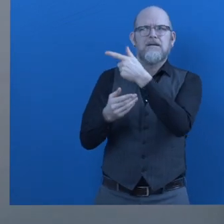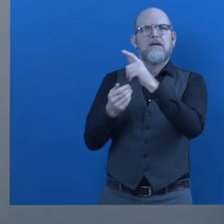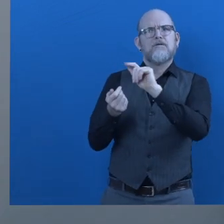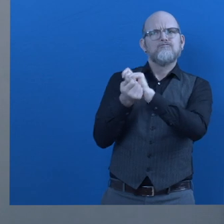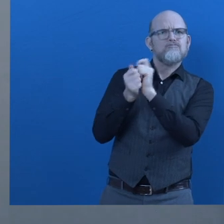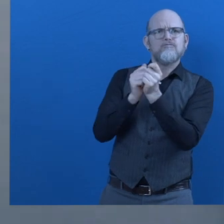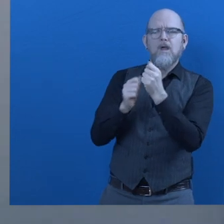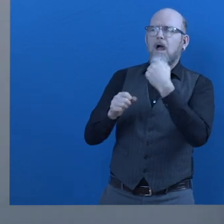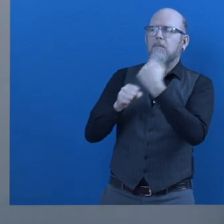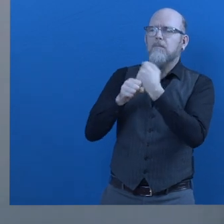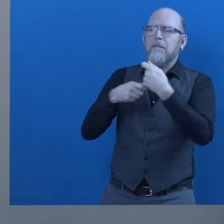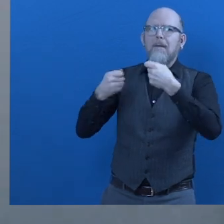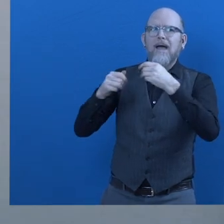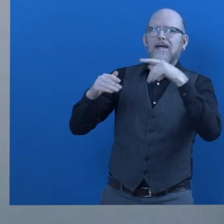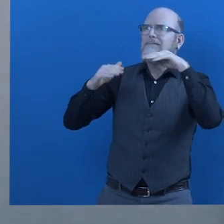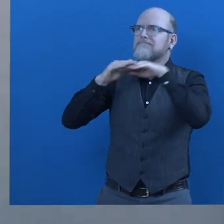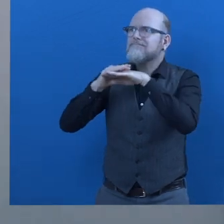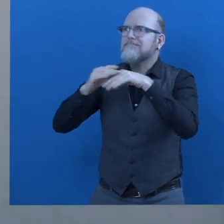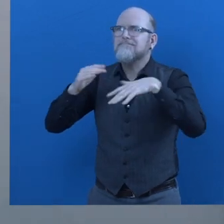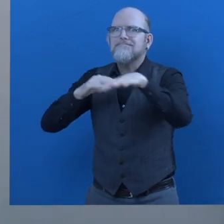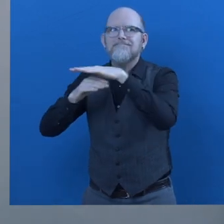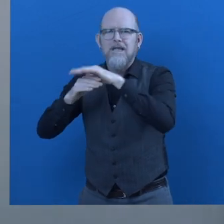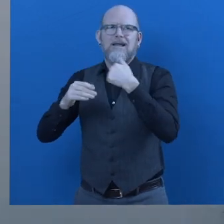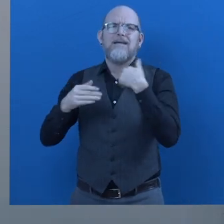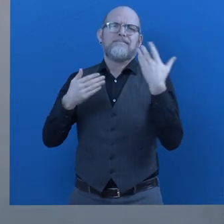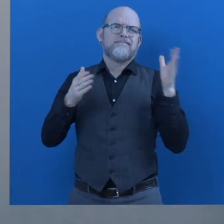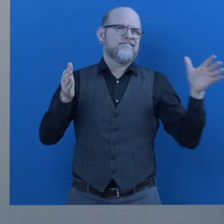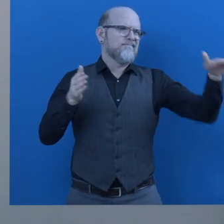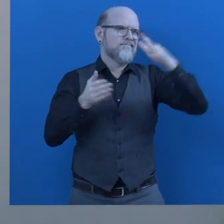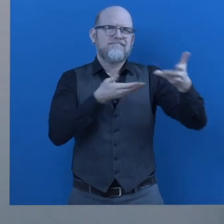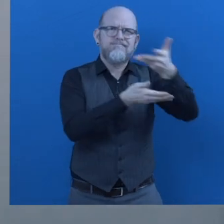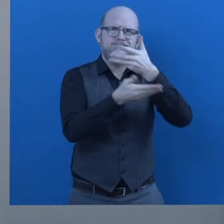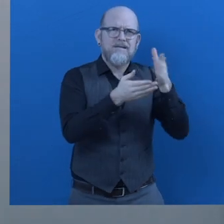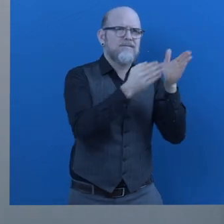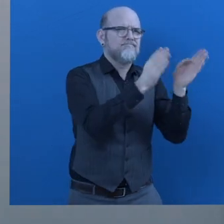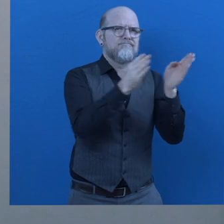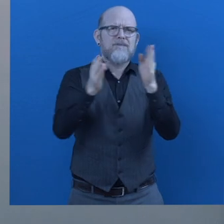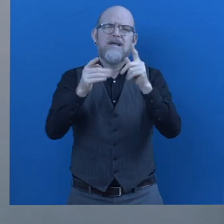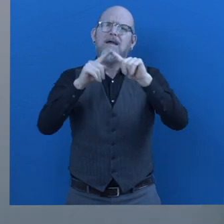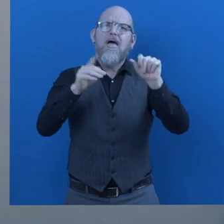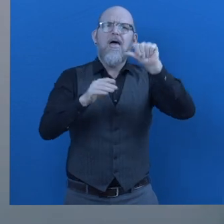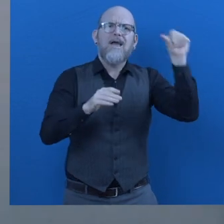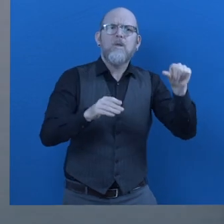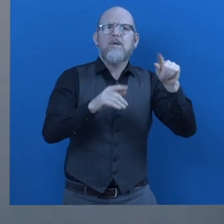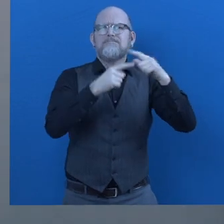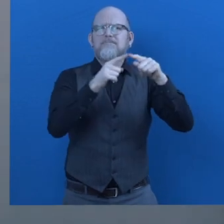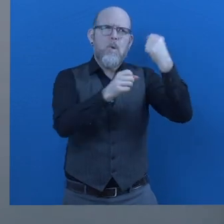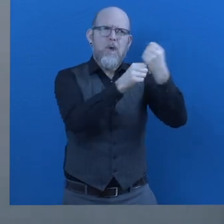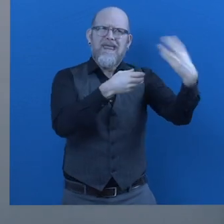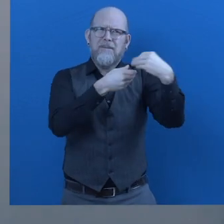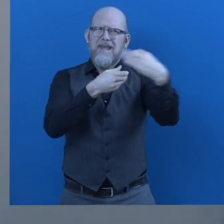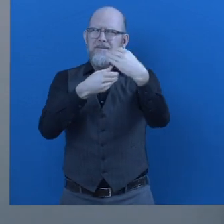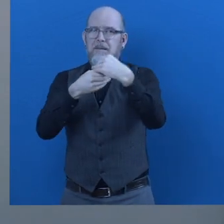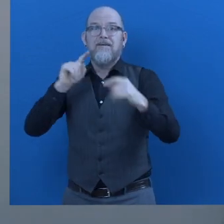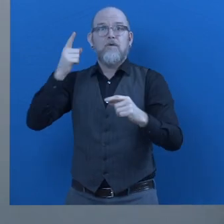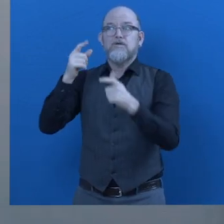alternative workforce development model. She's director at Work. We act as convener for all the entities involved in employment, but we start with the